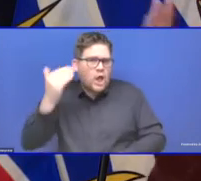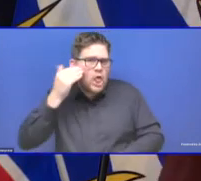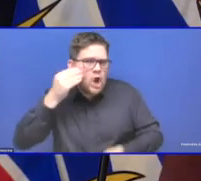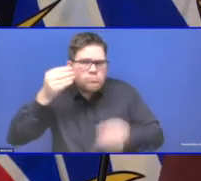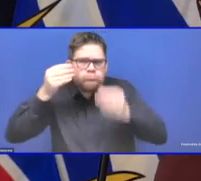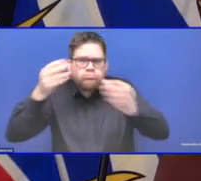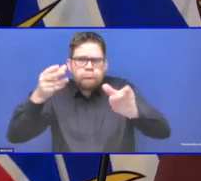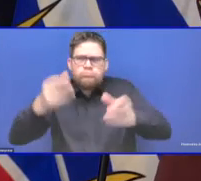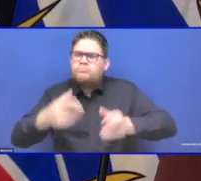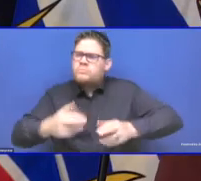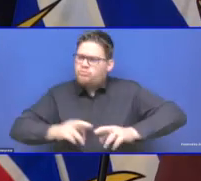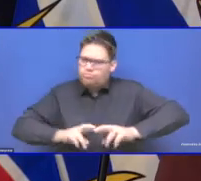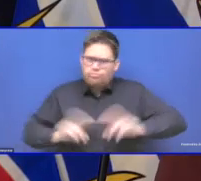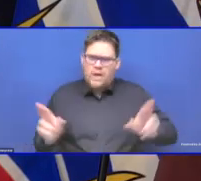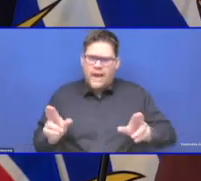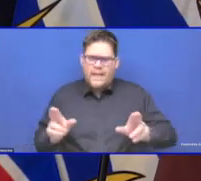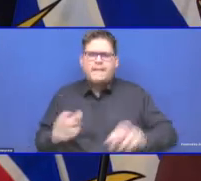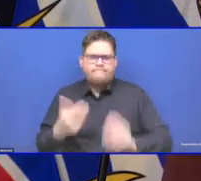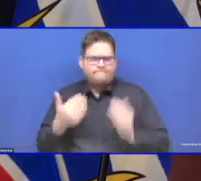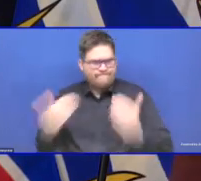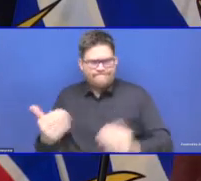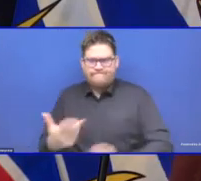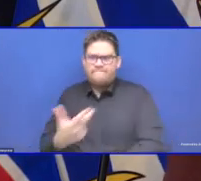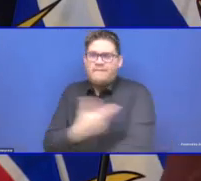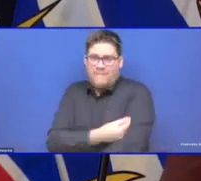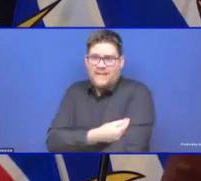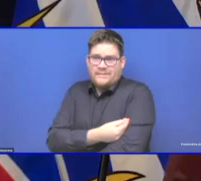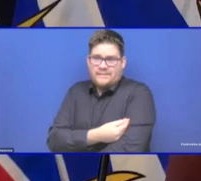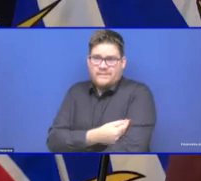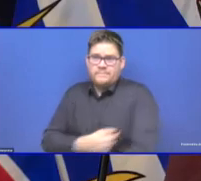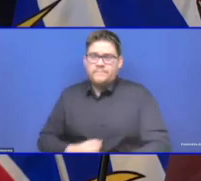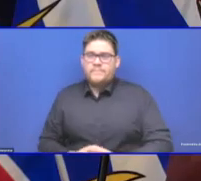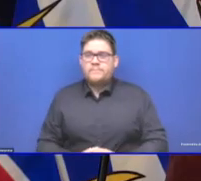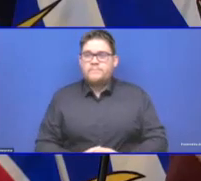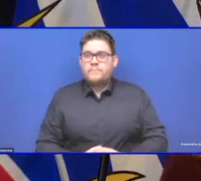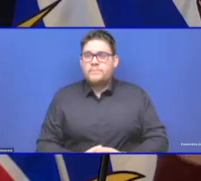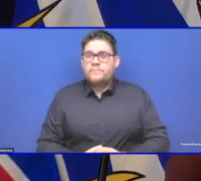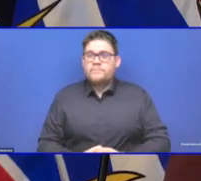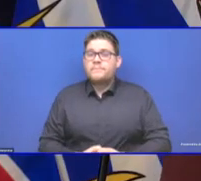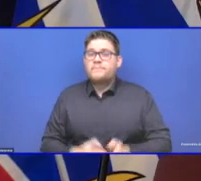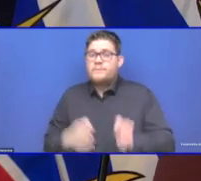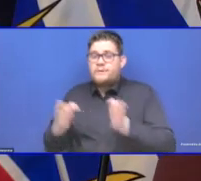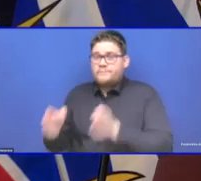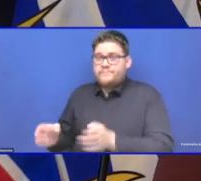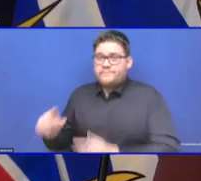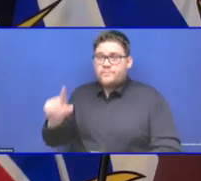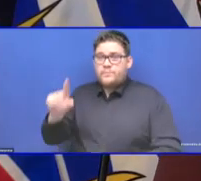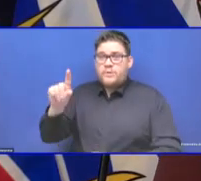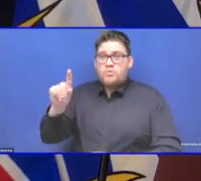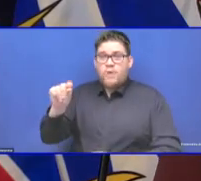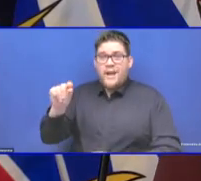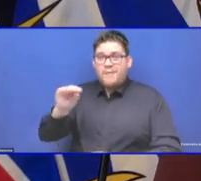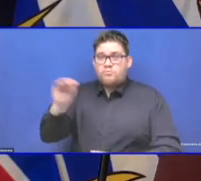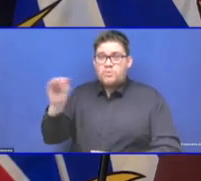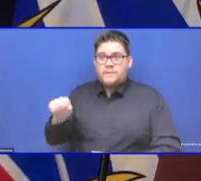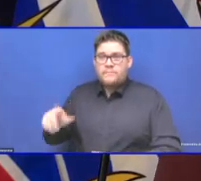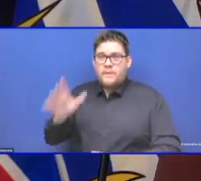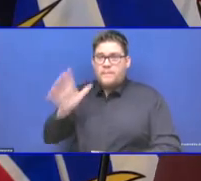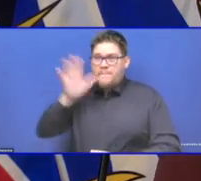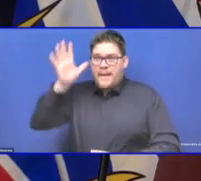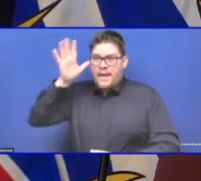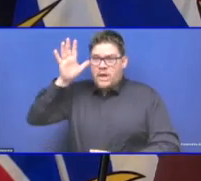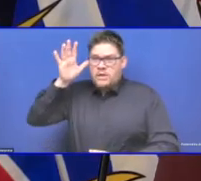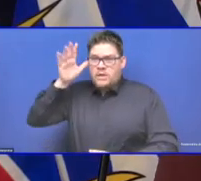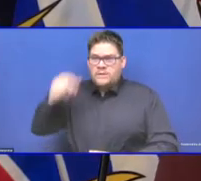20% of parents who have a lot of questions and they want to have those answered before they commit to having their